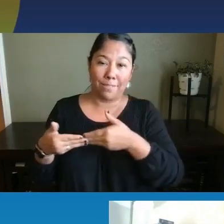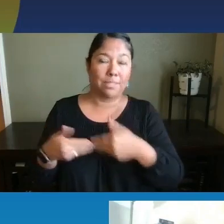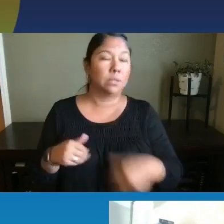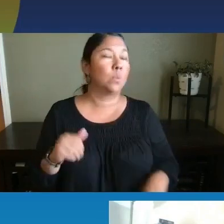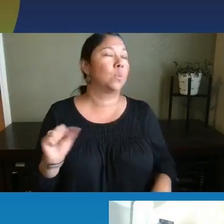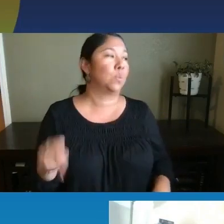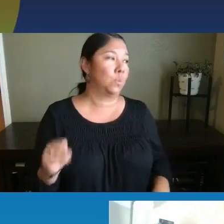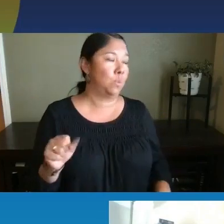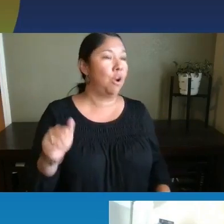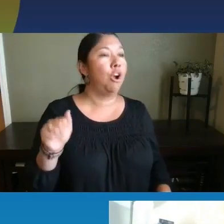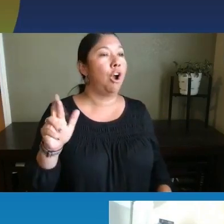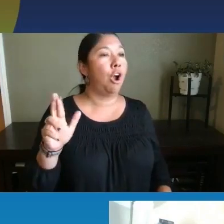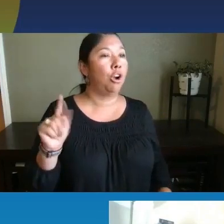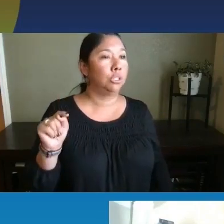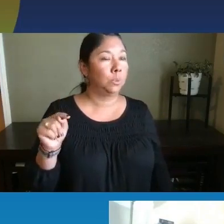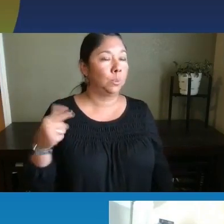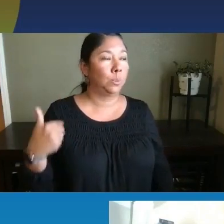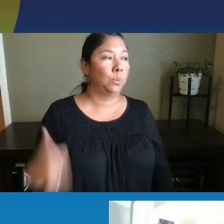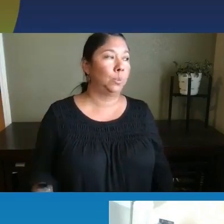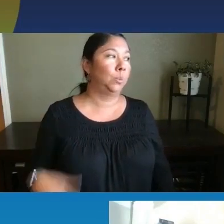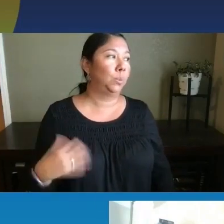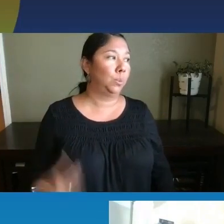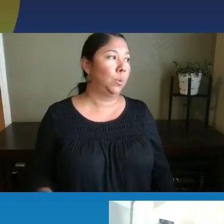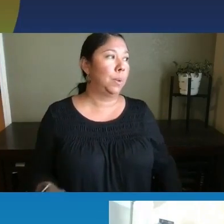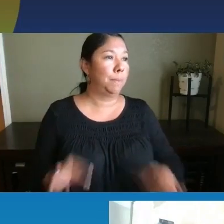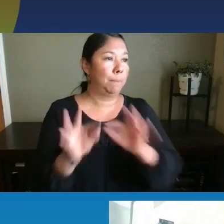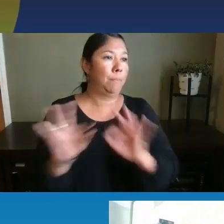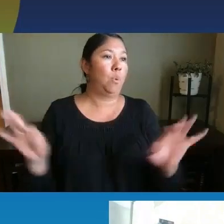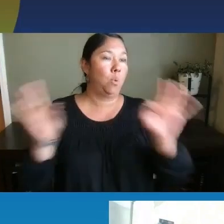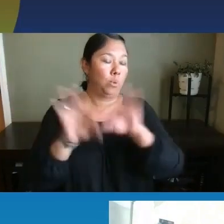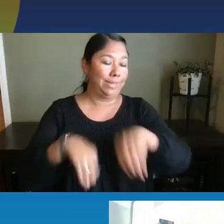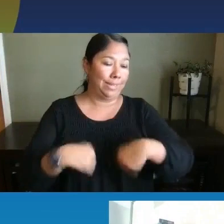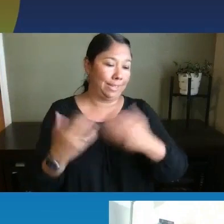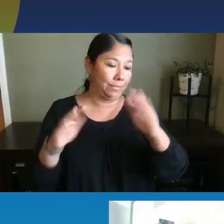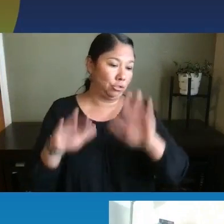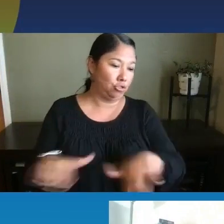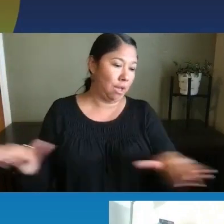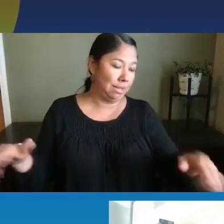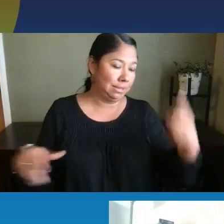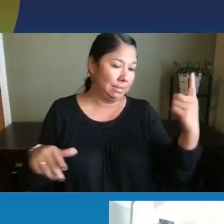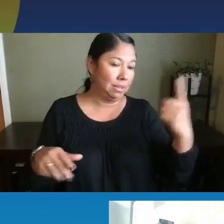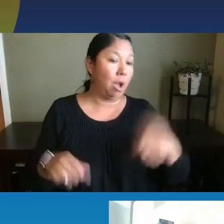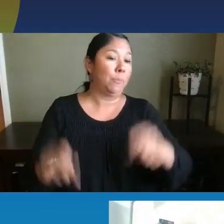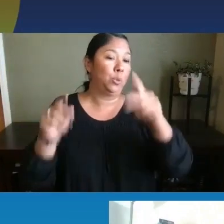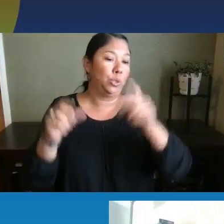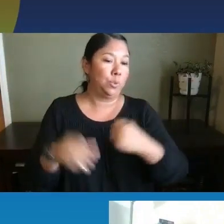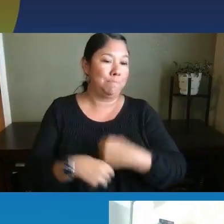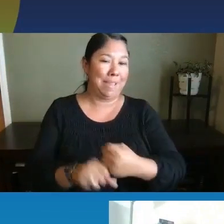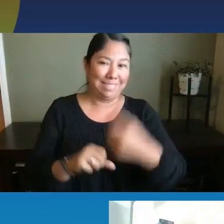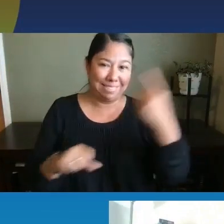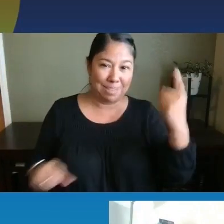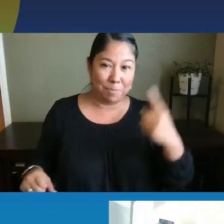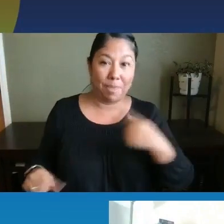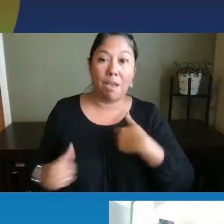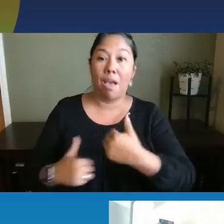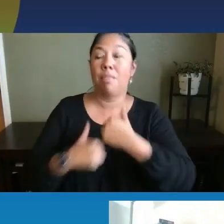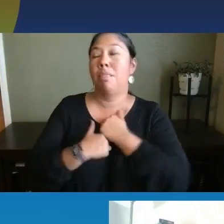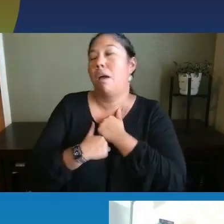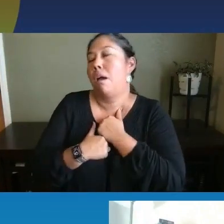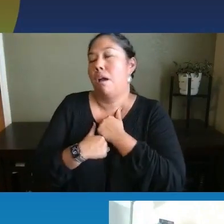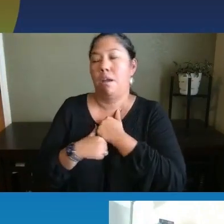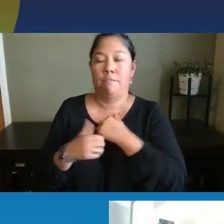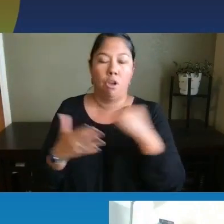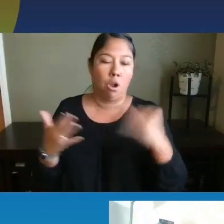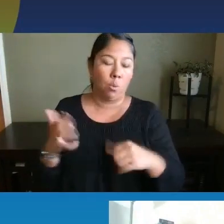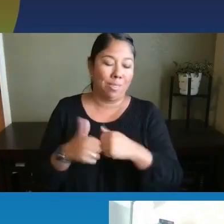important because it gives the child an opportunity to create something. So I love doing any kind of art with young children,